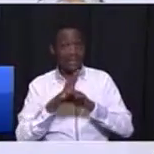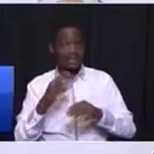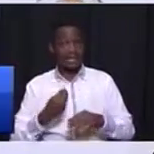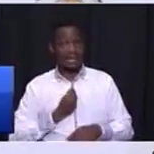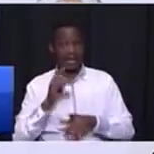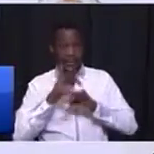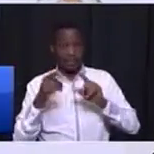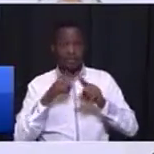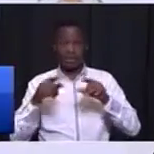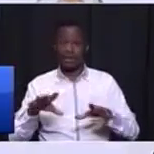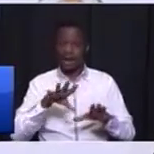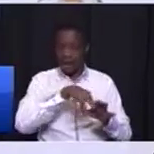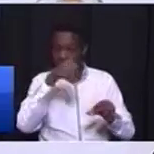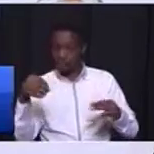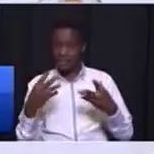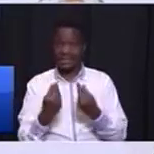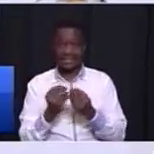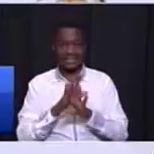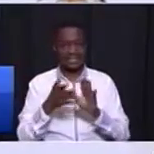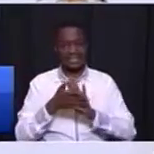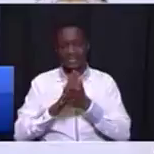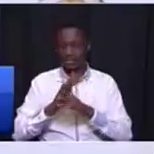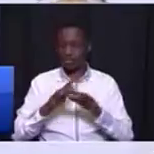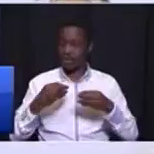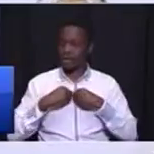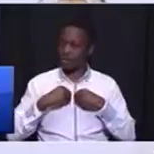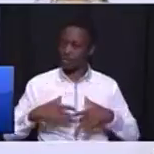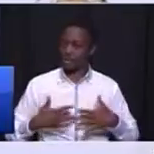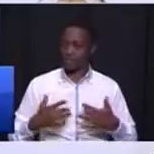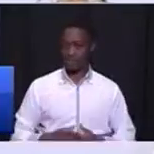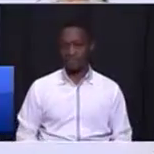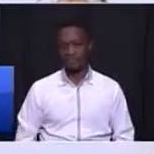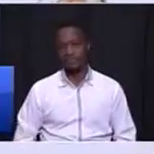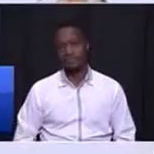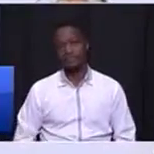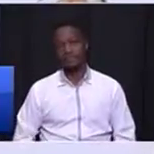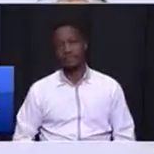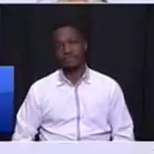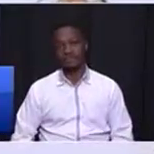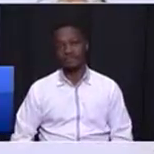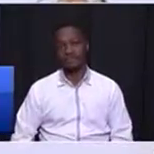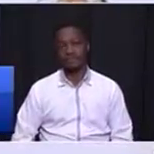communities out of the things that may destroy their own lives so therefore